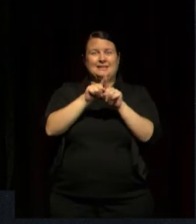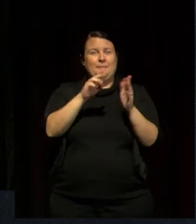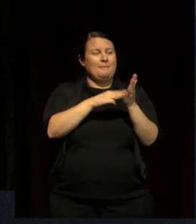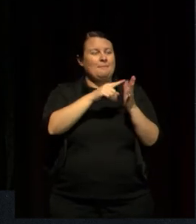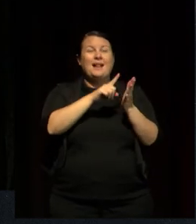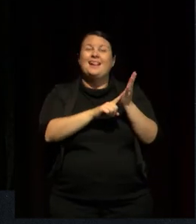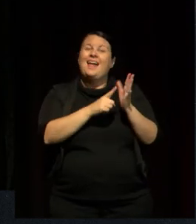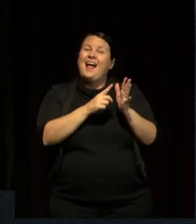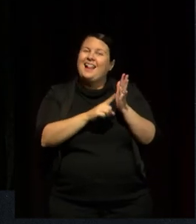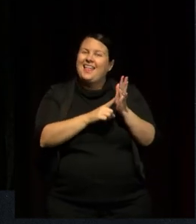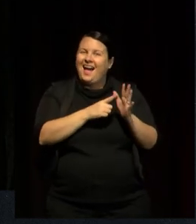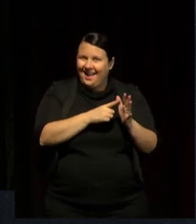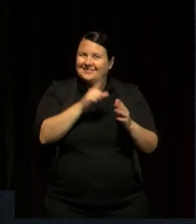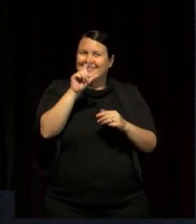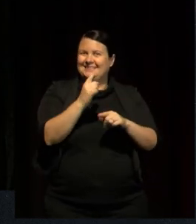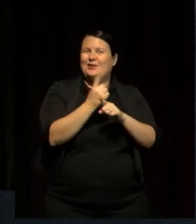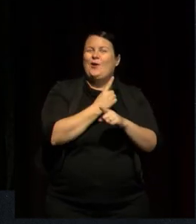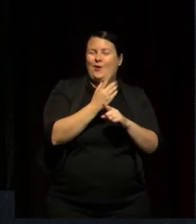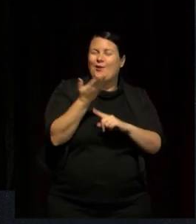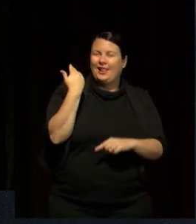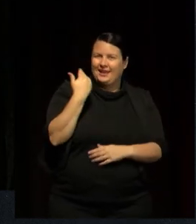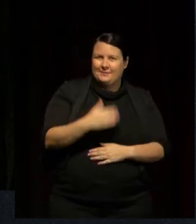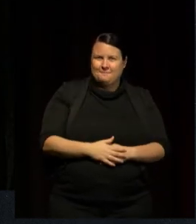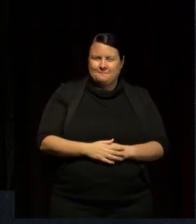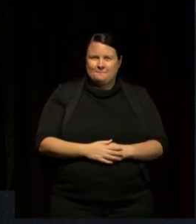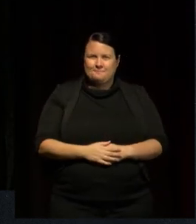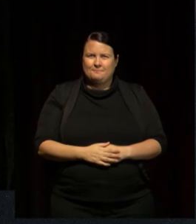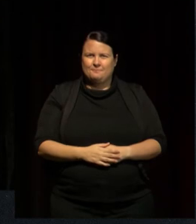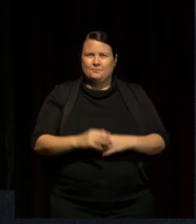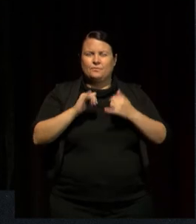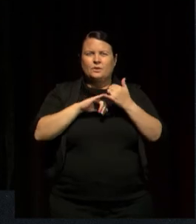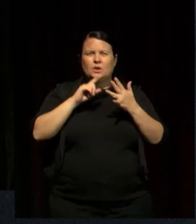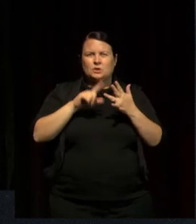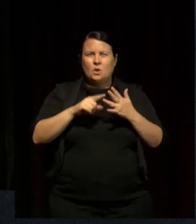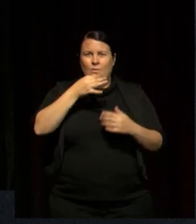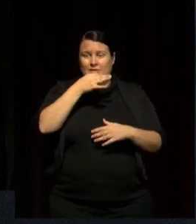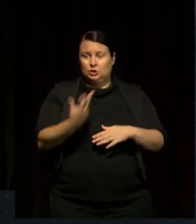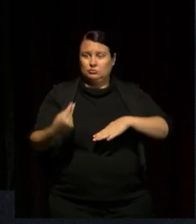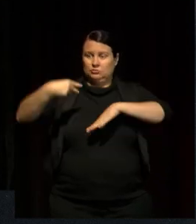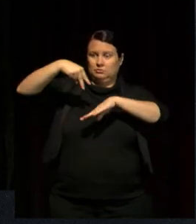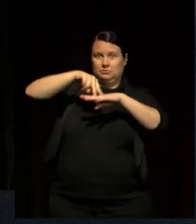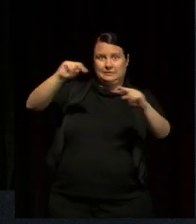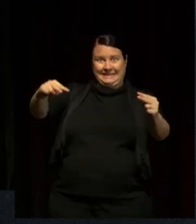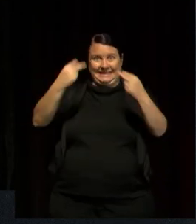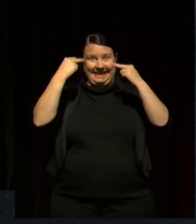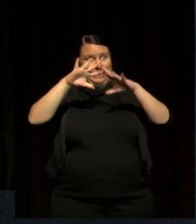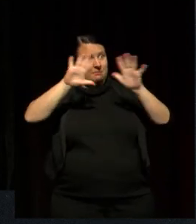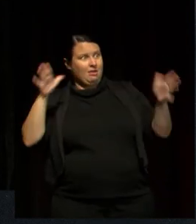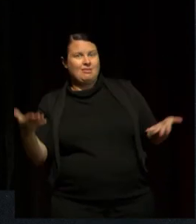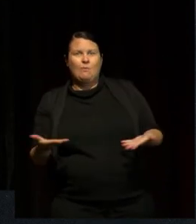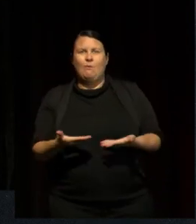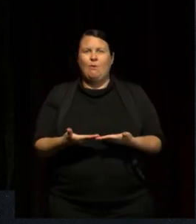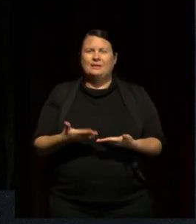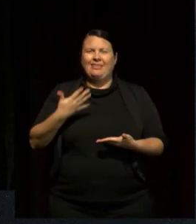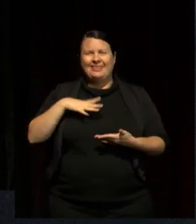uh, did, um, earlier. Um, so when children get the platform to speak, they need